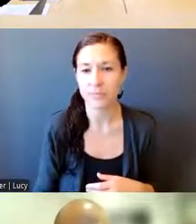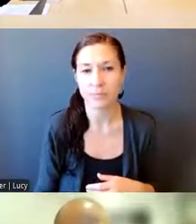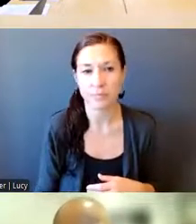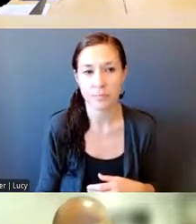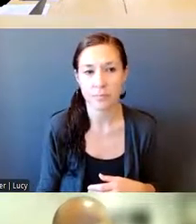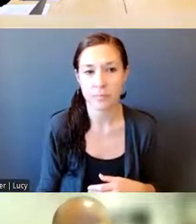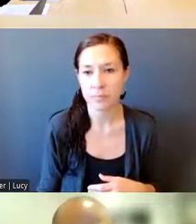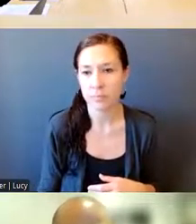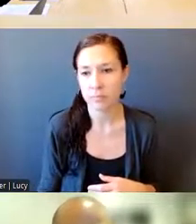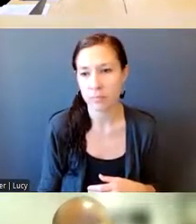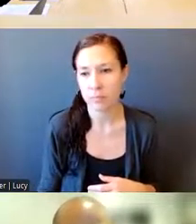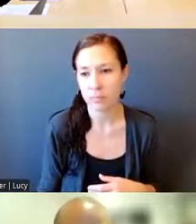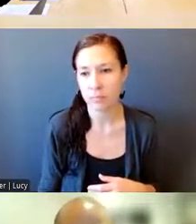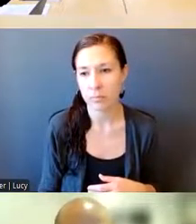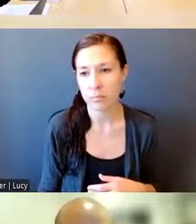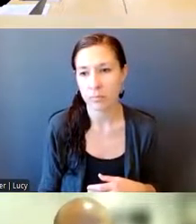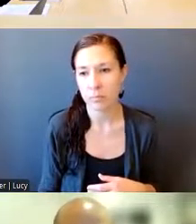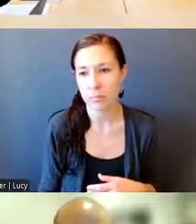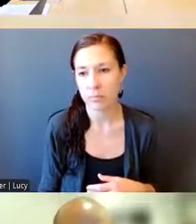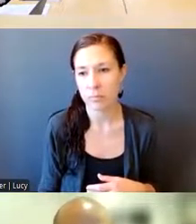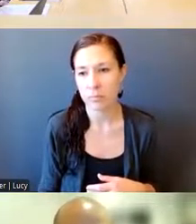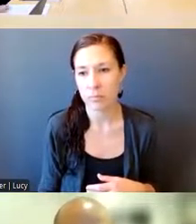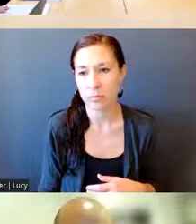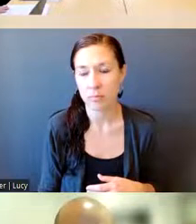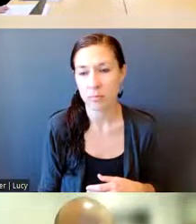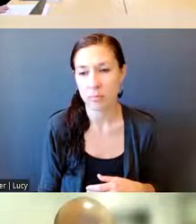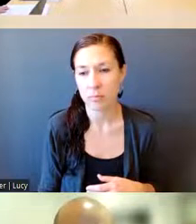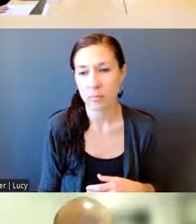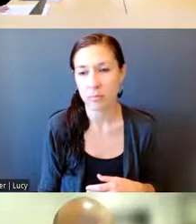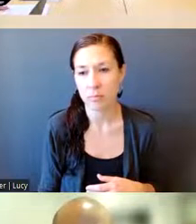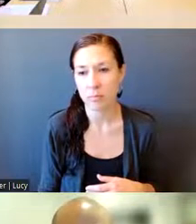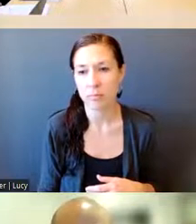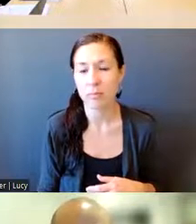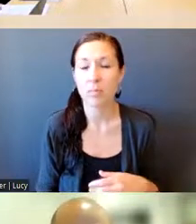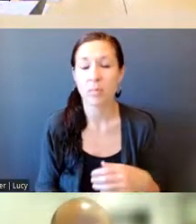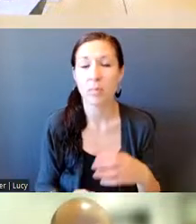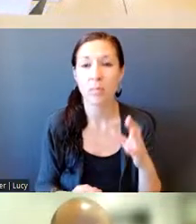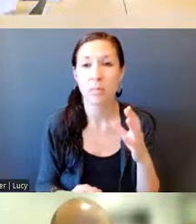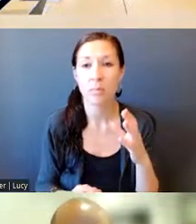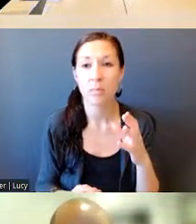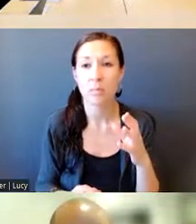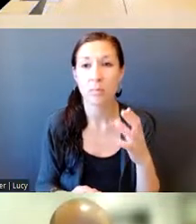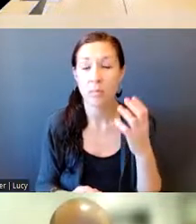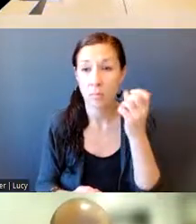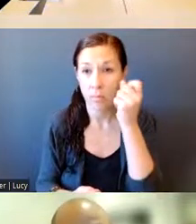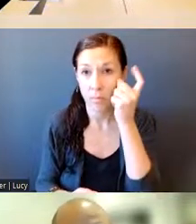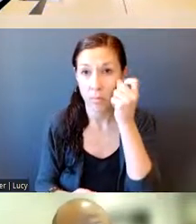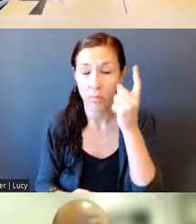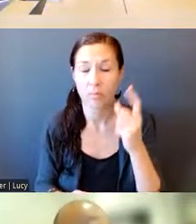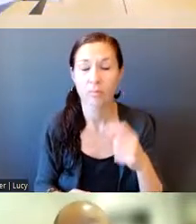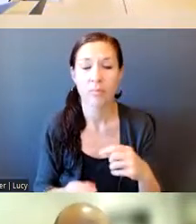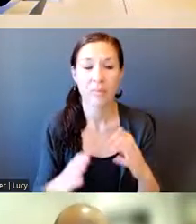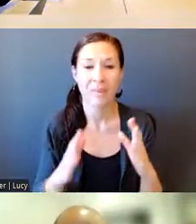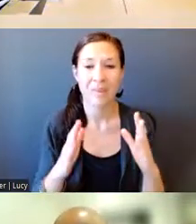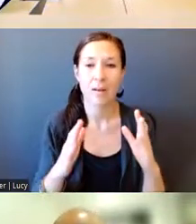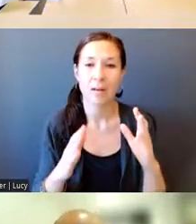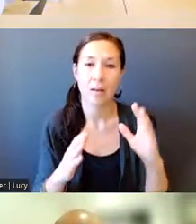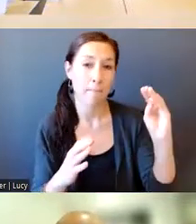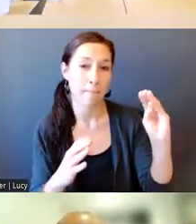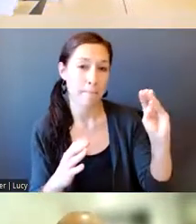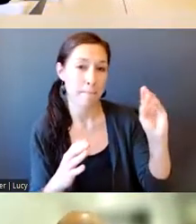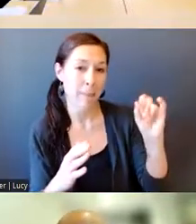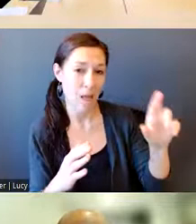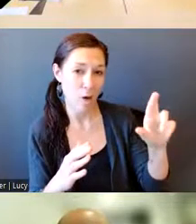what, when we were created, that the city council and the mayor's office believe that we